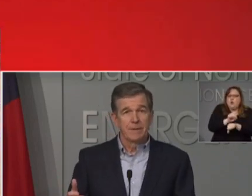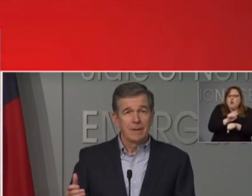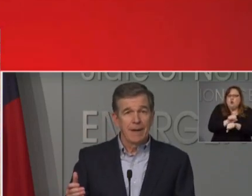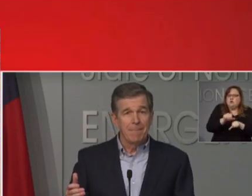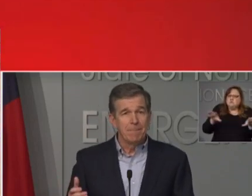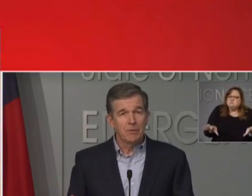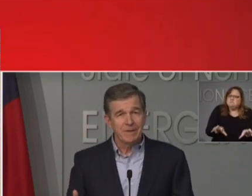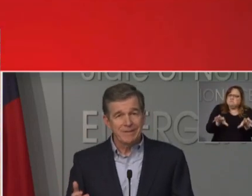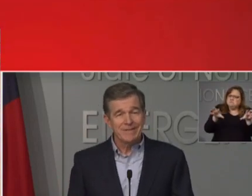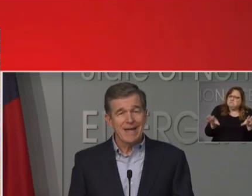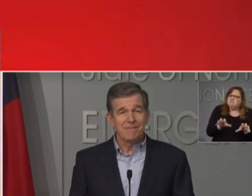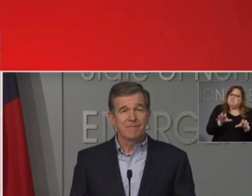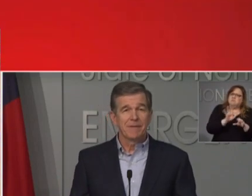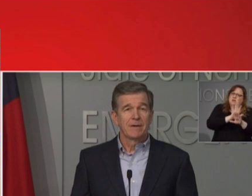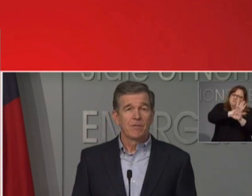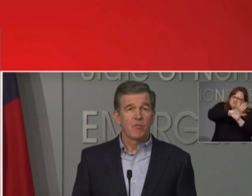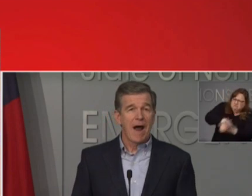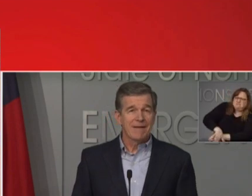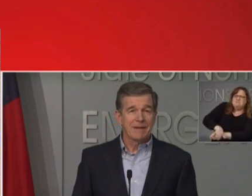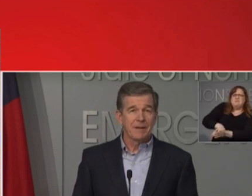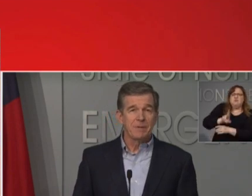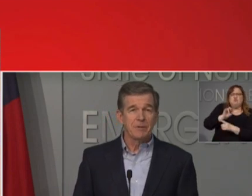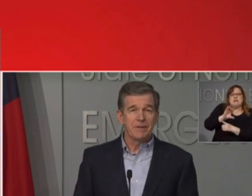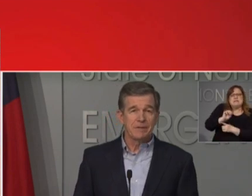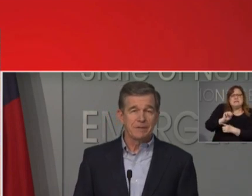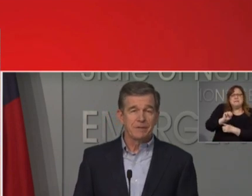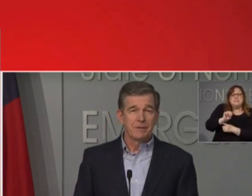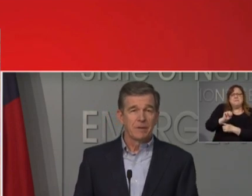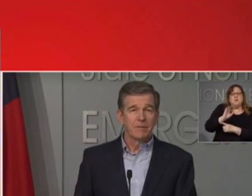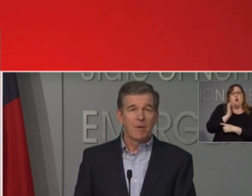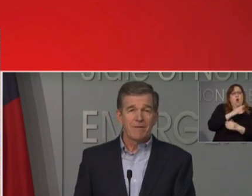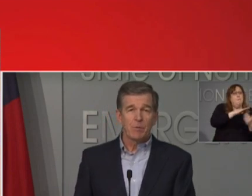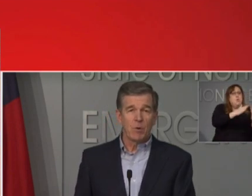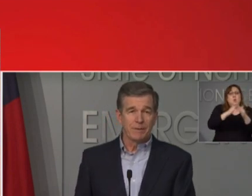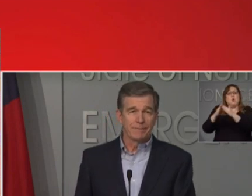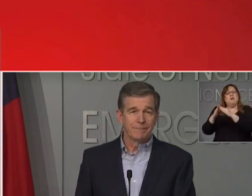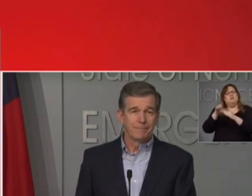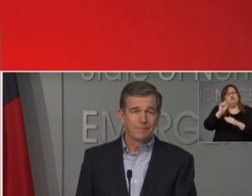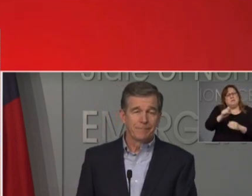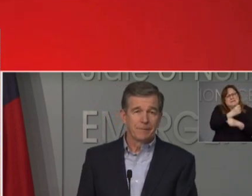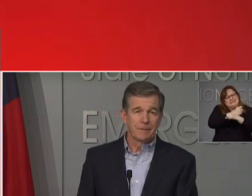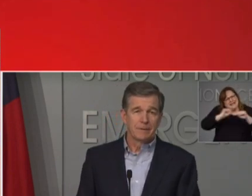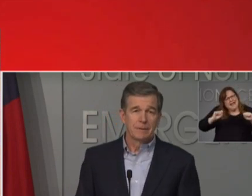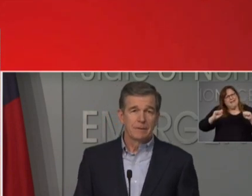and building safe, thriving communities for everyone.